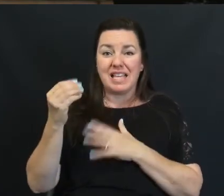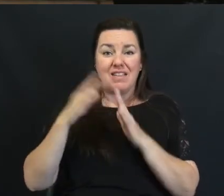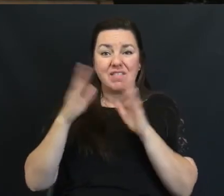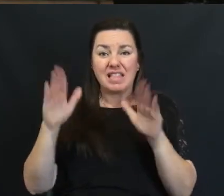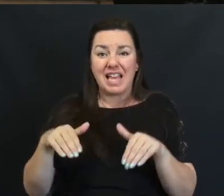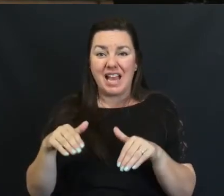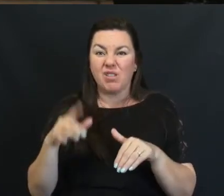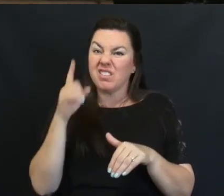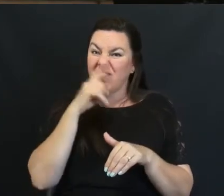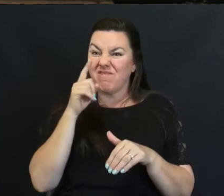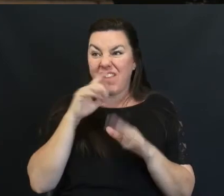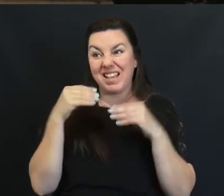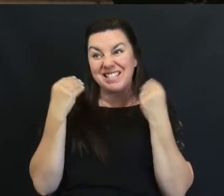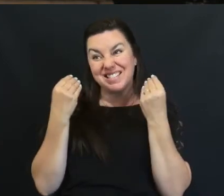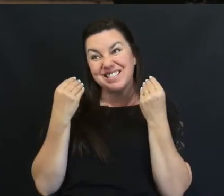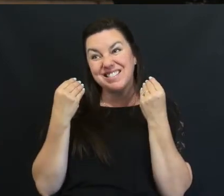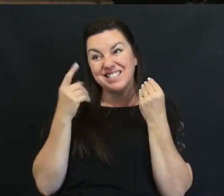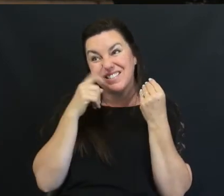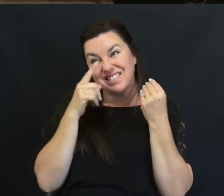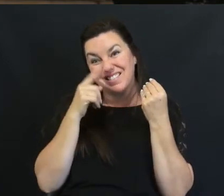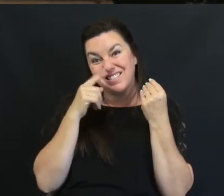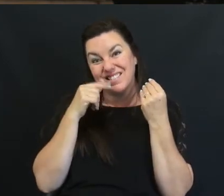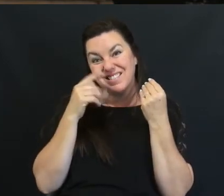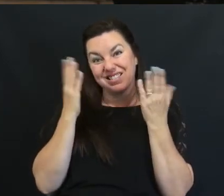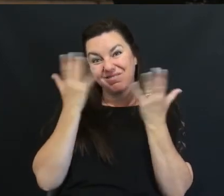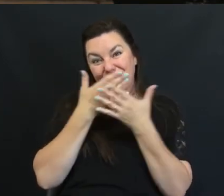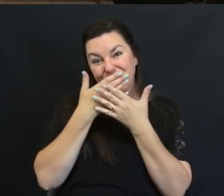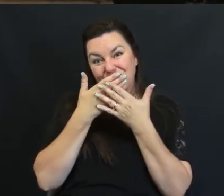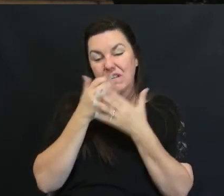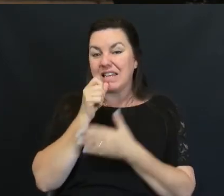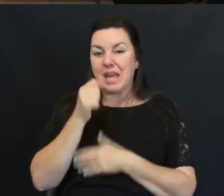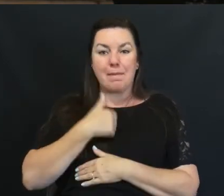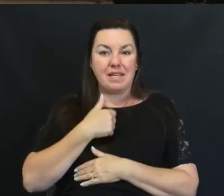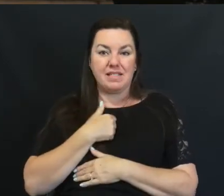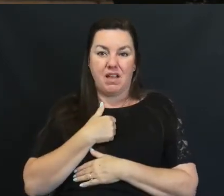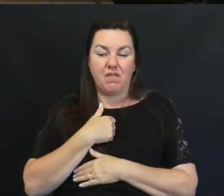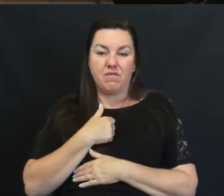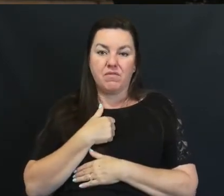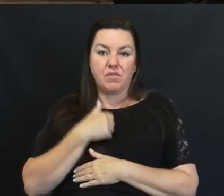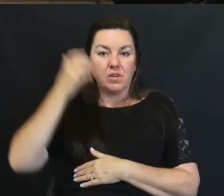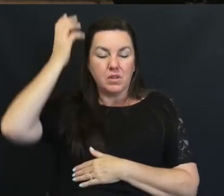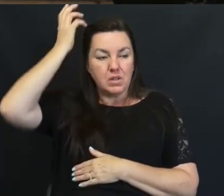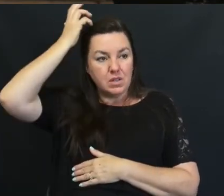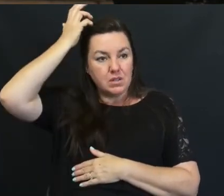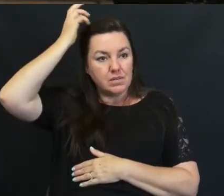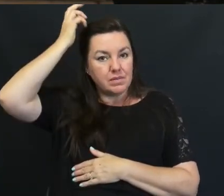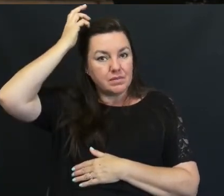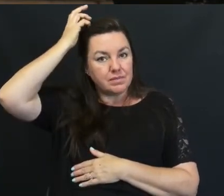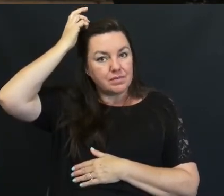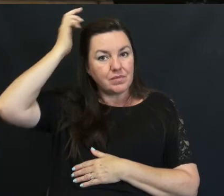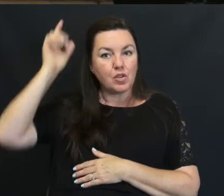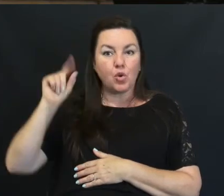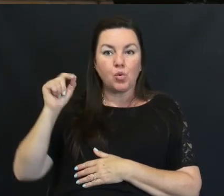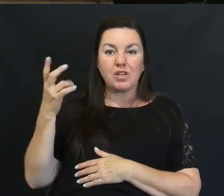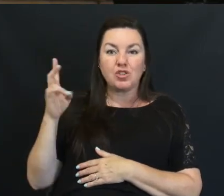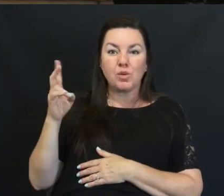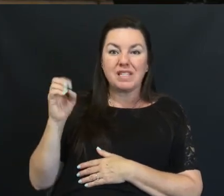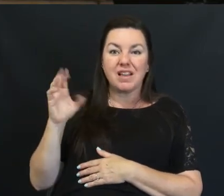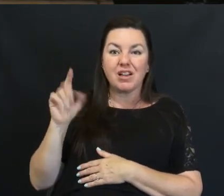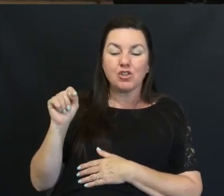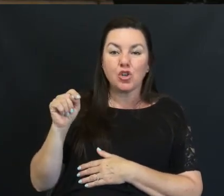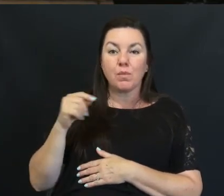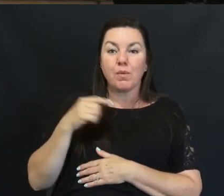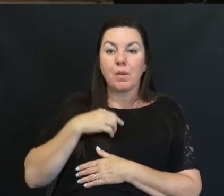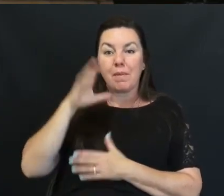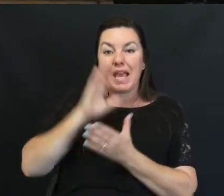smile You know I just Was not Myself And luckily Well in 2017 of October my Husband